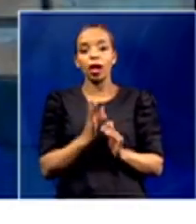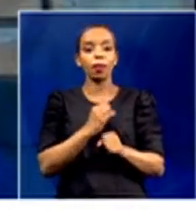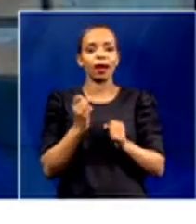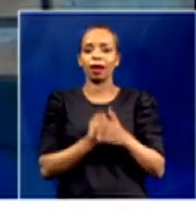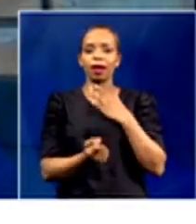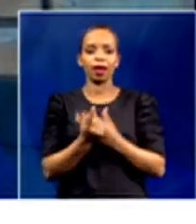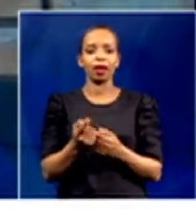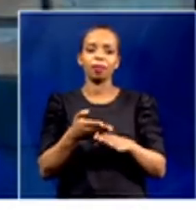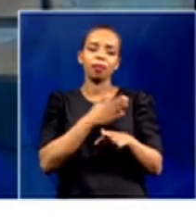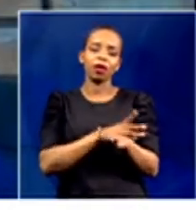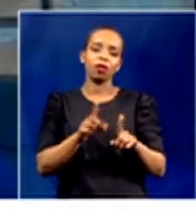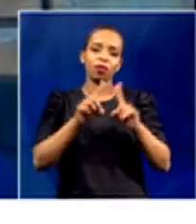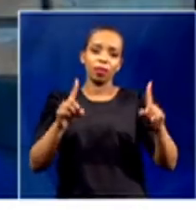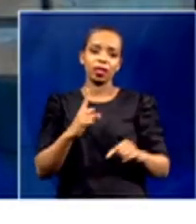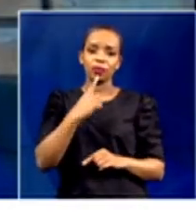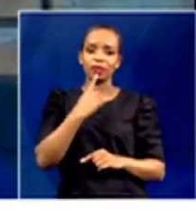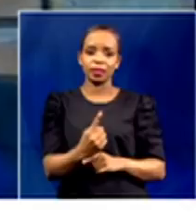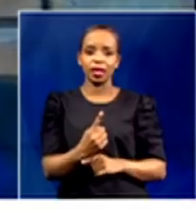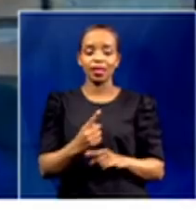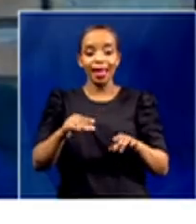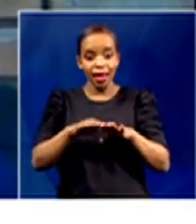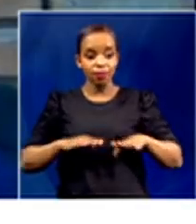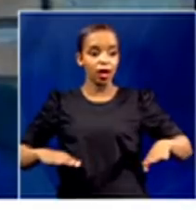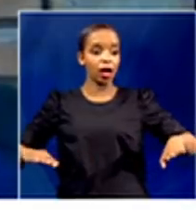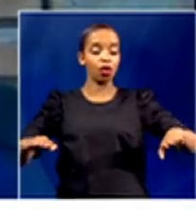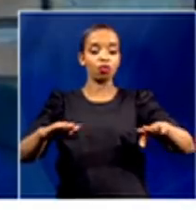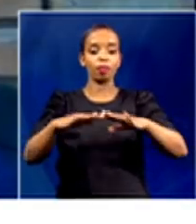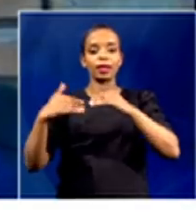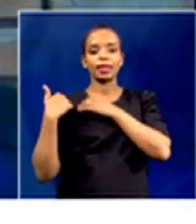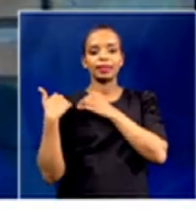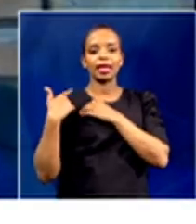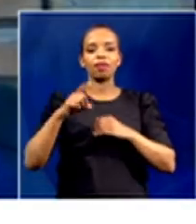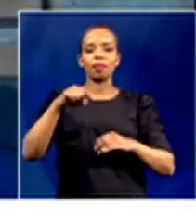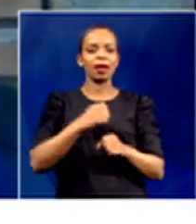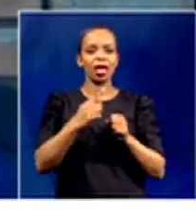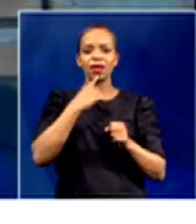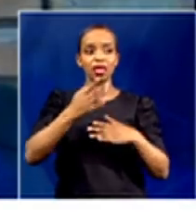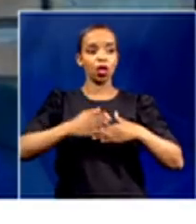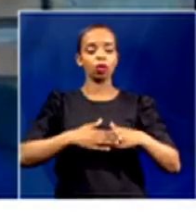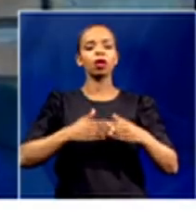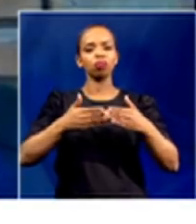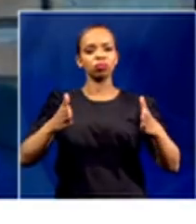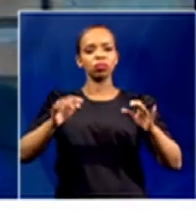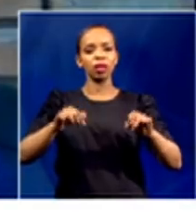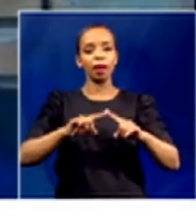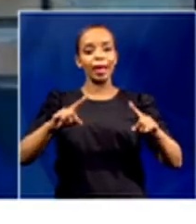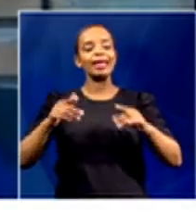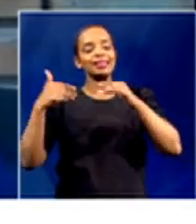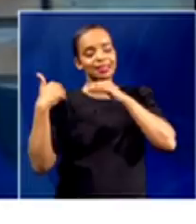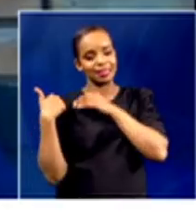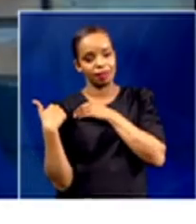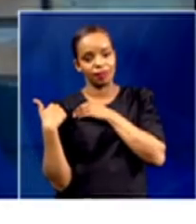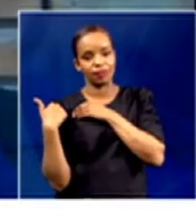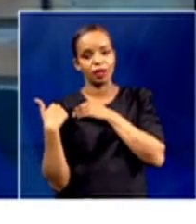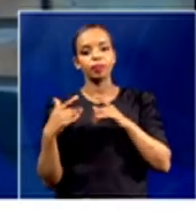the environment must be safe. It must be one. Teaching can truly happen. And as DeLopi